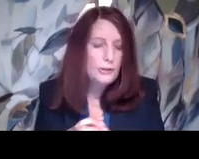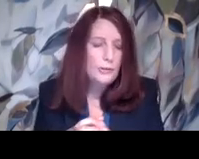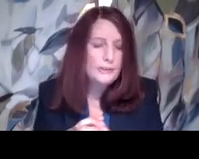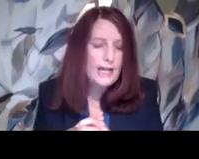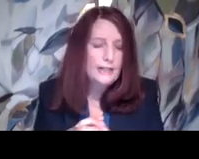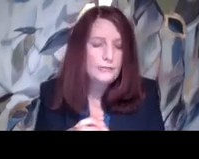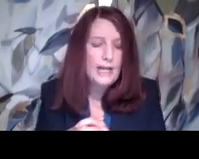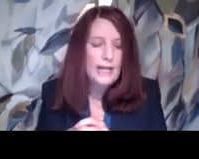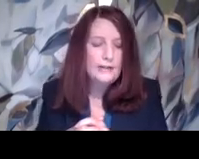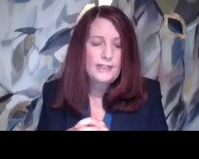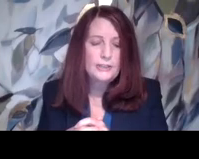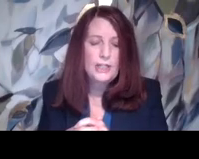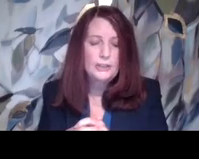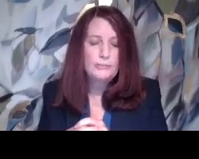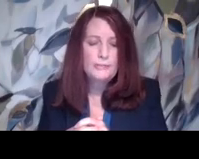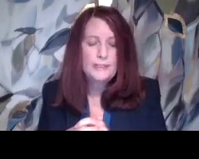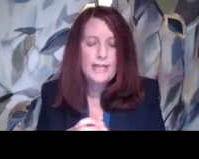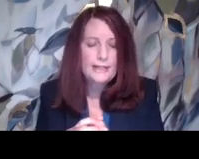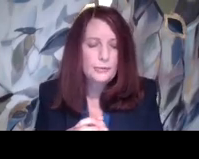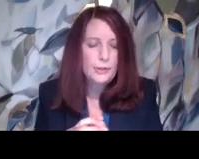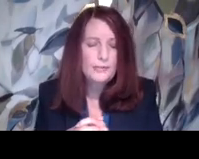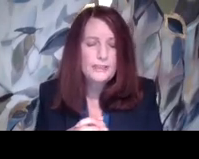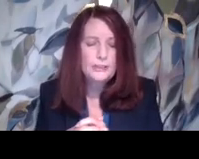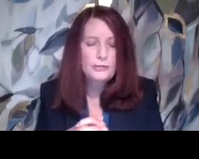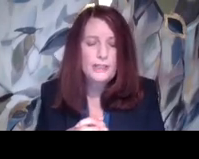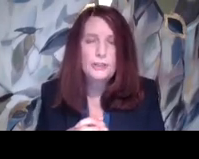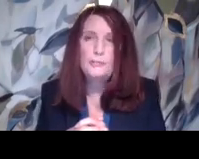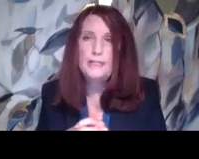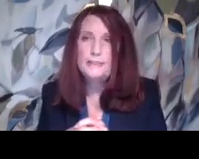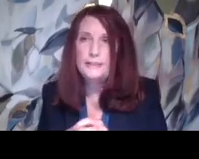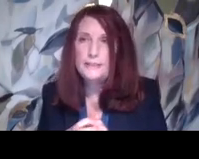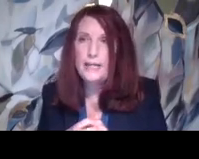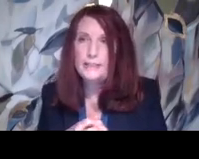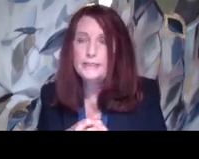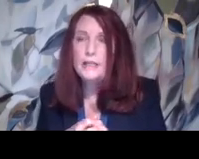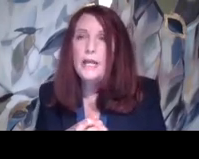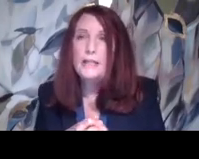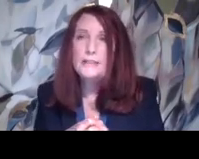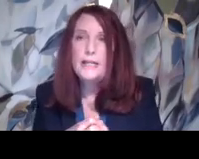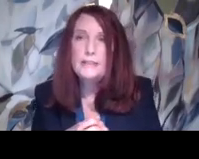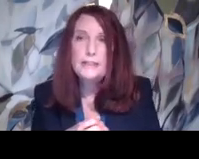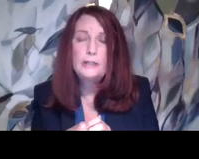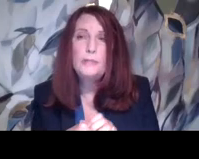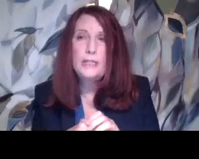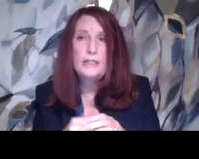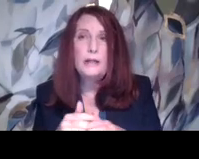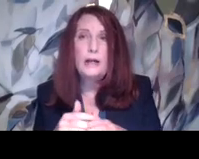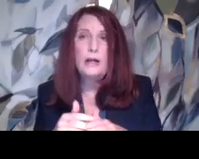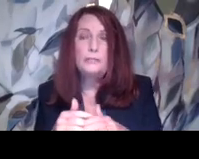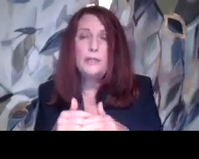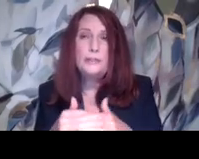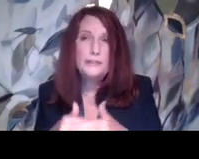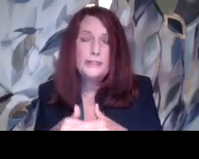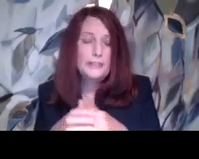also Title IX of the Education Amendments Act prohibits discrimination based on sex. And sex can mean,